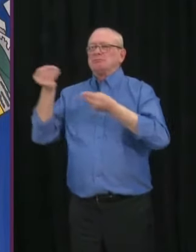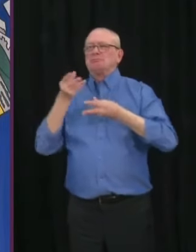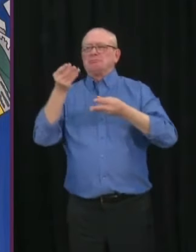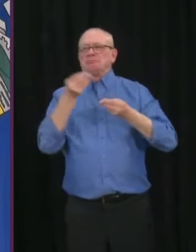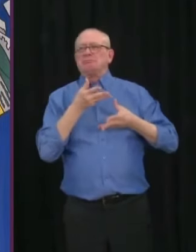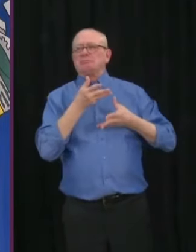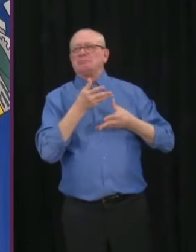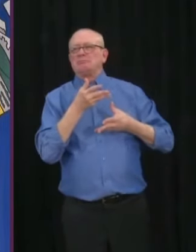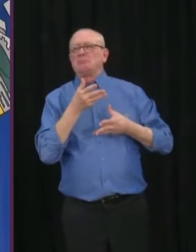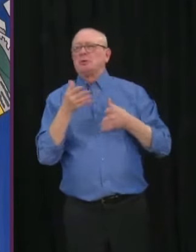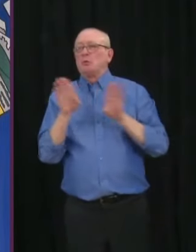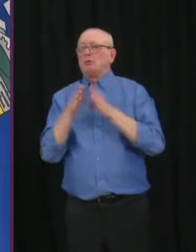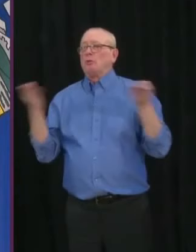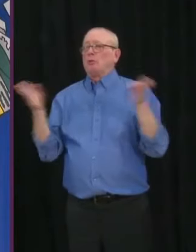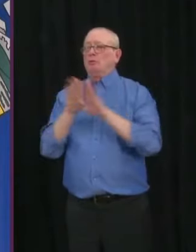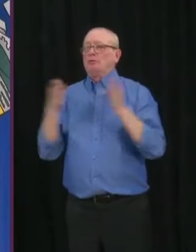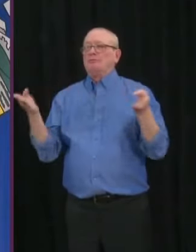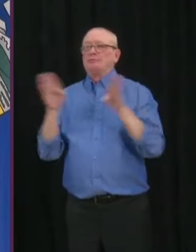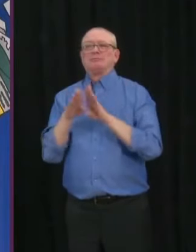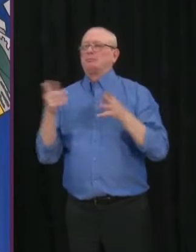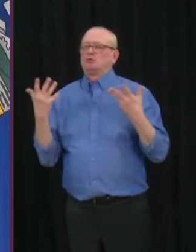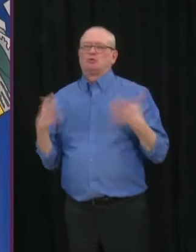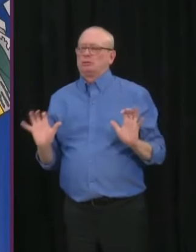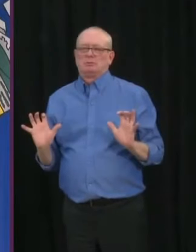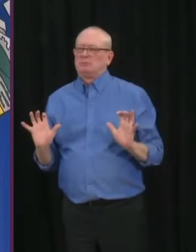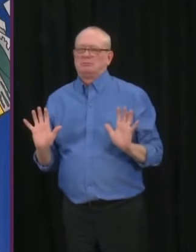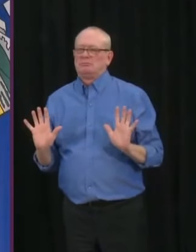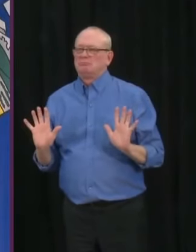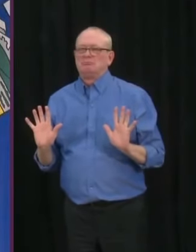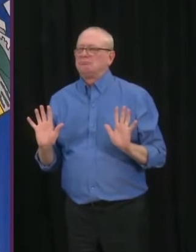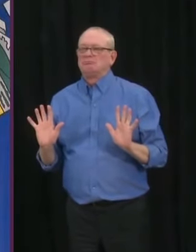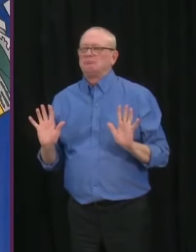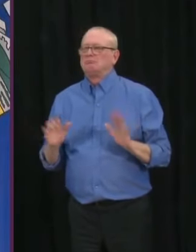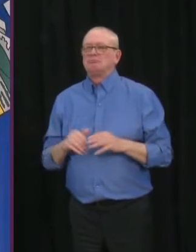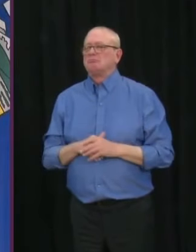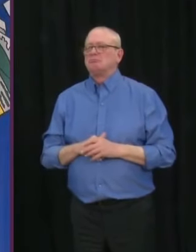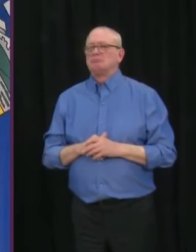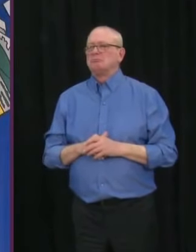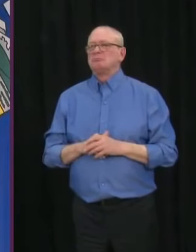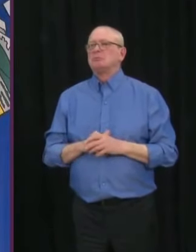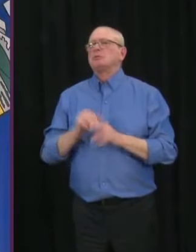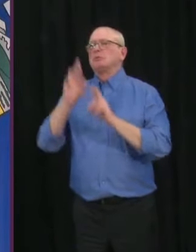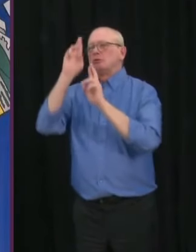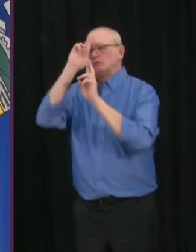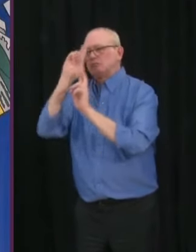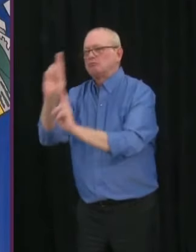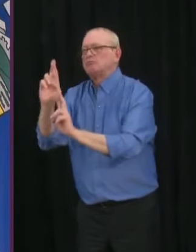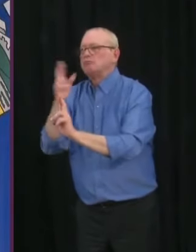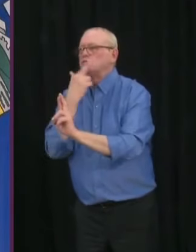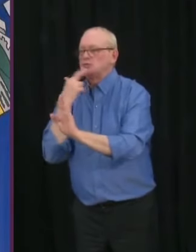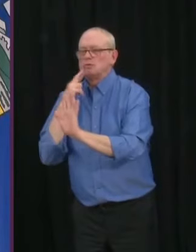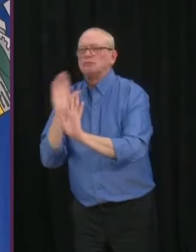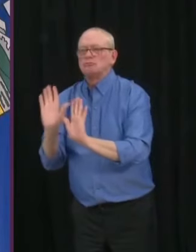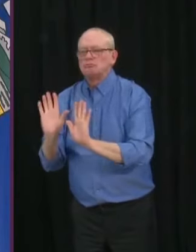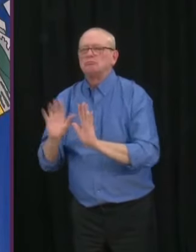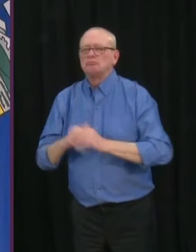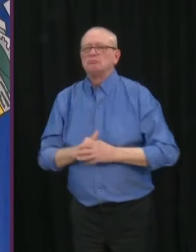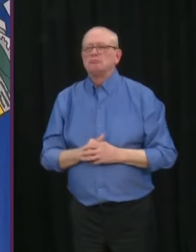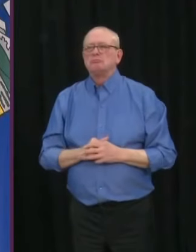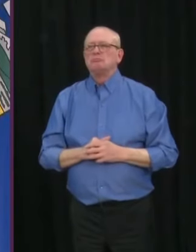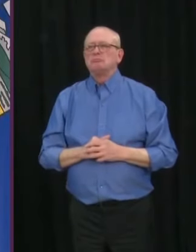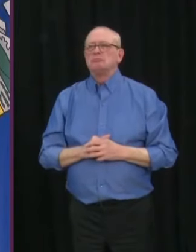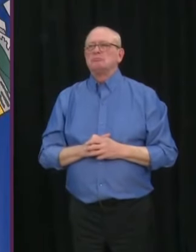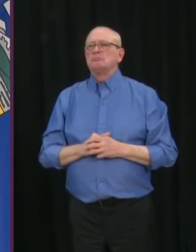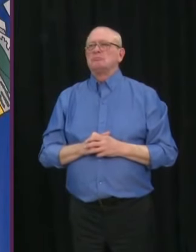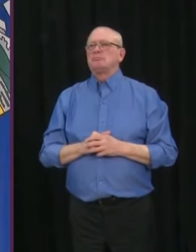of opening and closing and opening and closing. So, we're listening to that feedback to those businesses. We're also